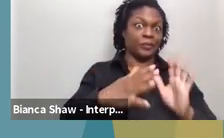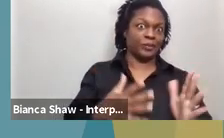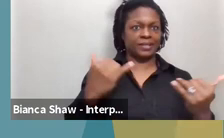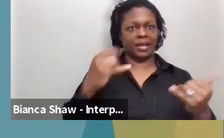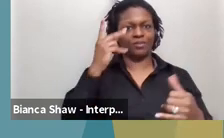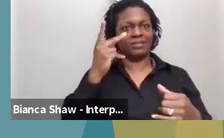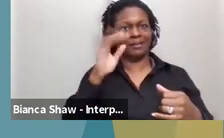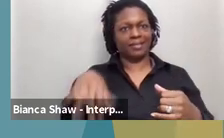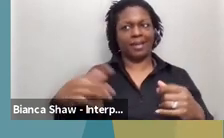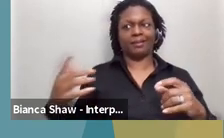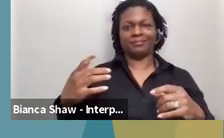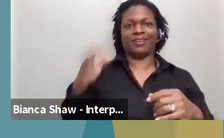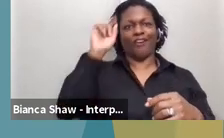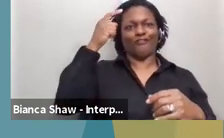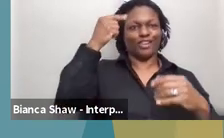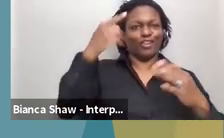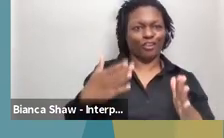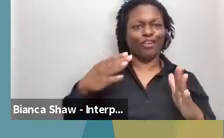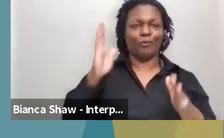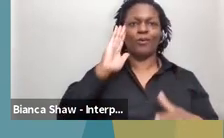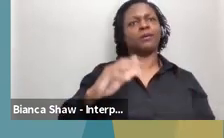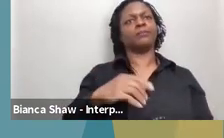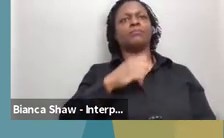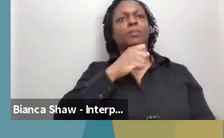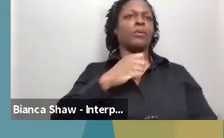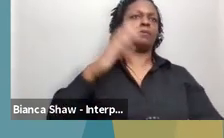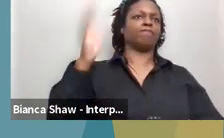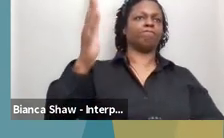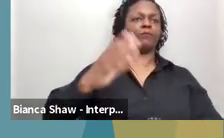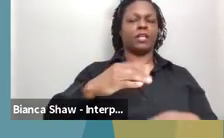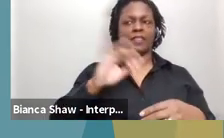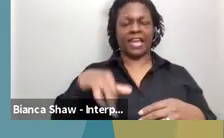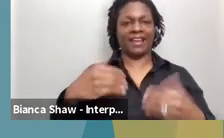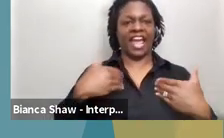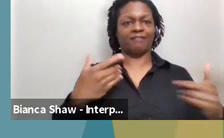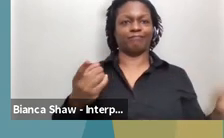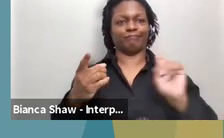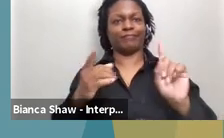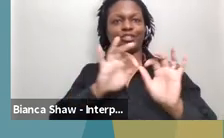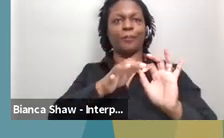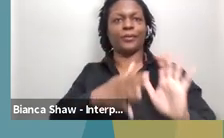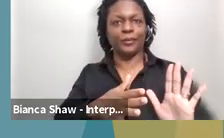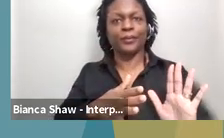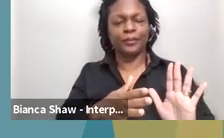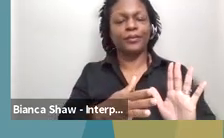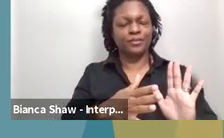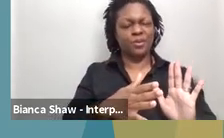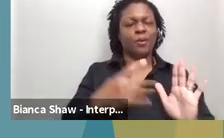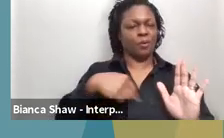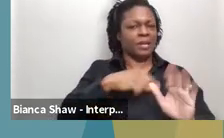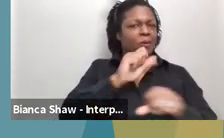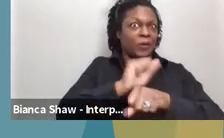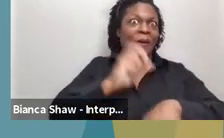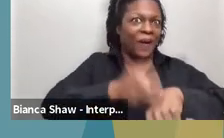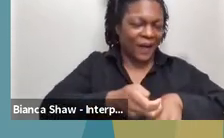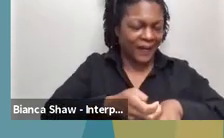see next to the governor and other, um, public leaders, uh, ensuring that that, that information is accessible. So we've worked really